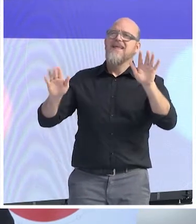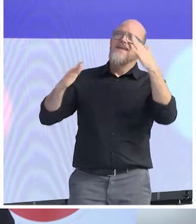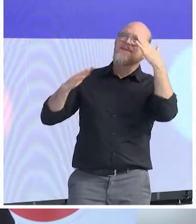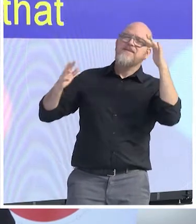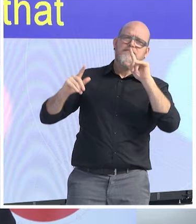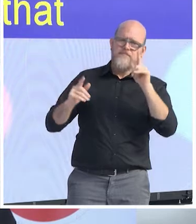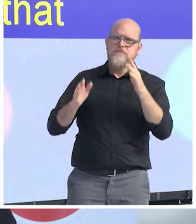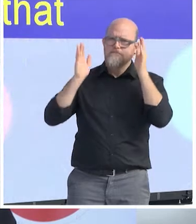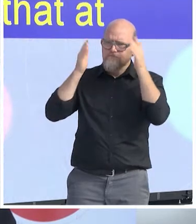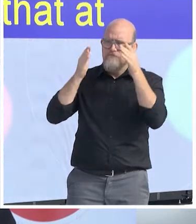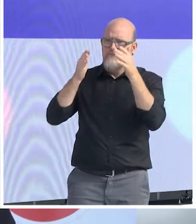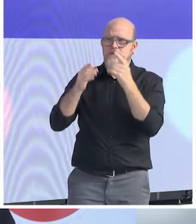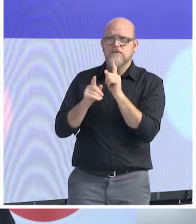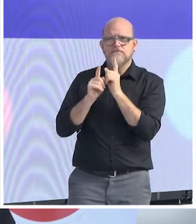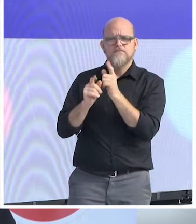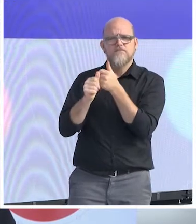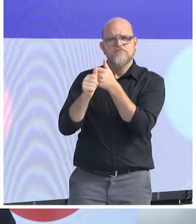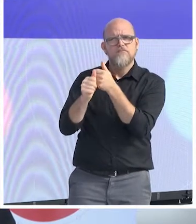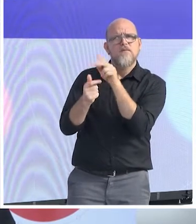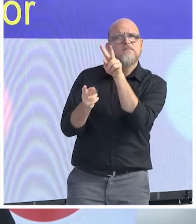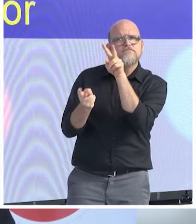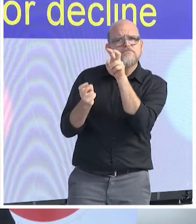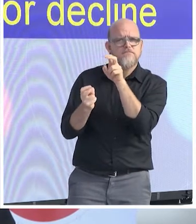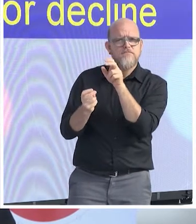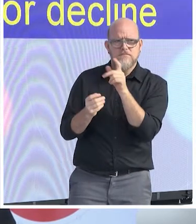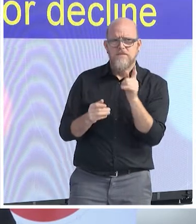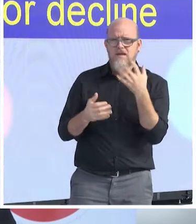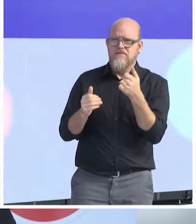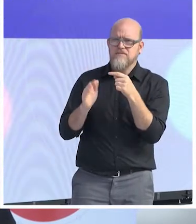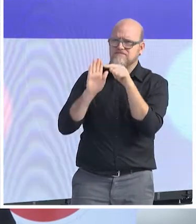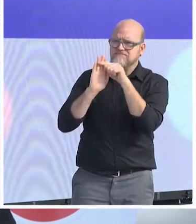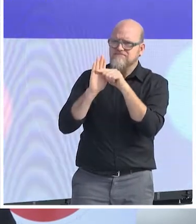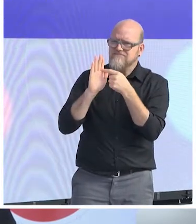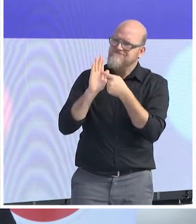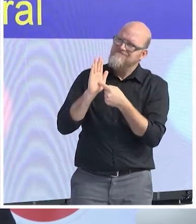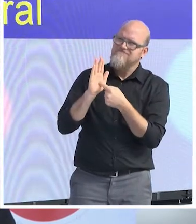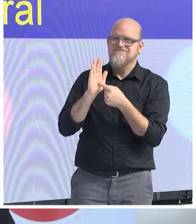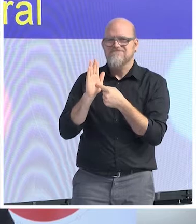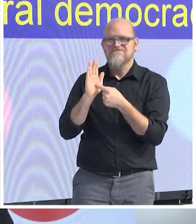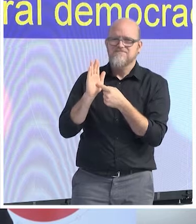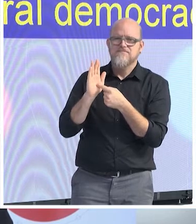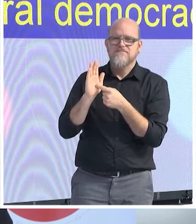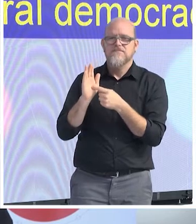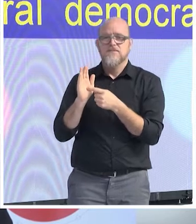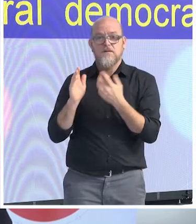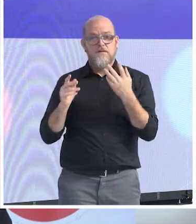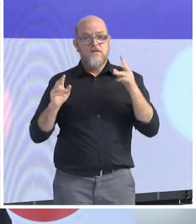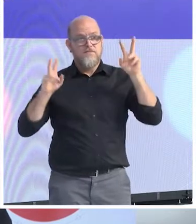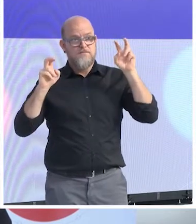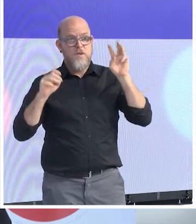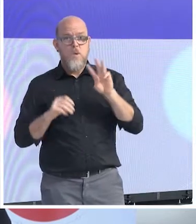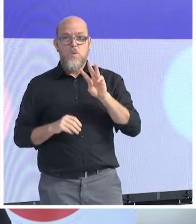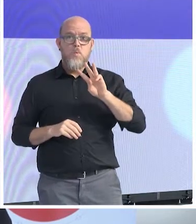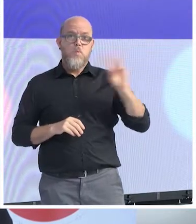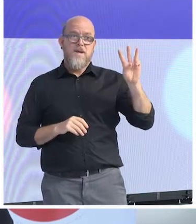we see a major decline within the Western liberal democracies in the trust of a democracy as a political